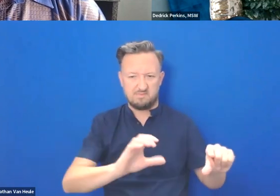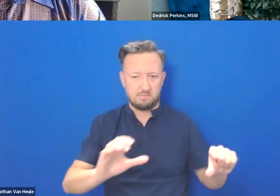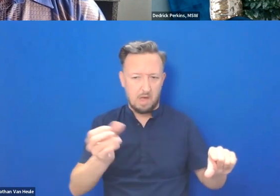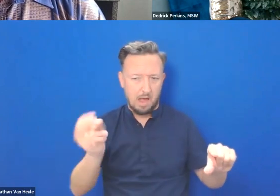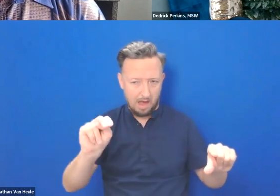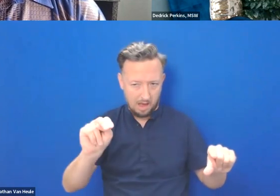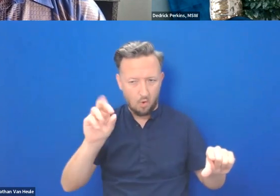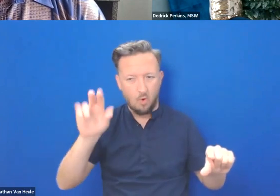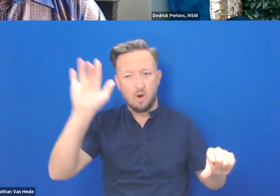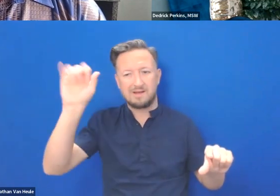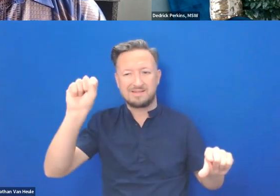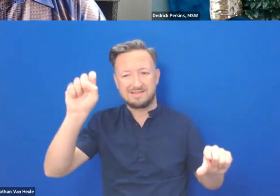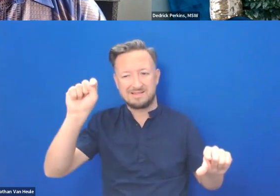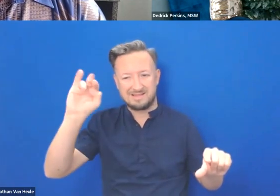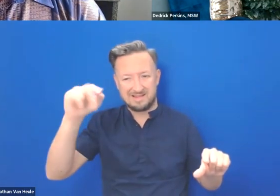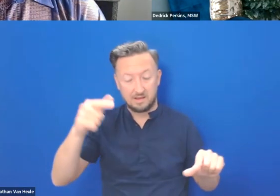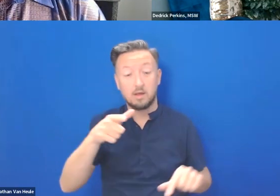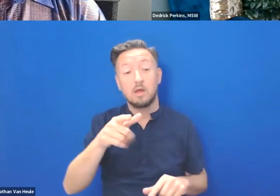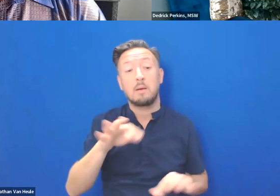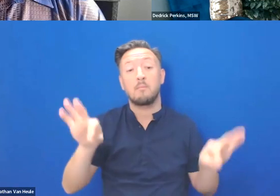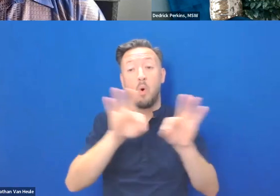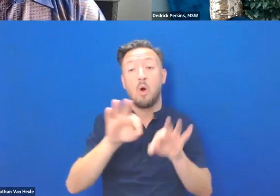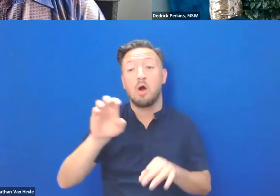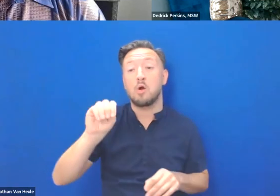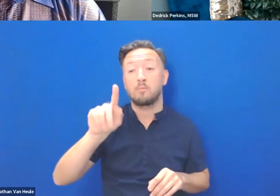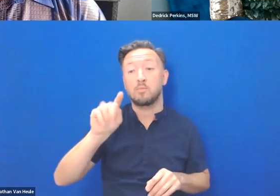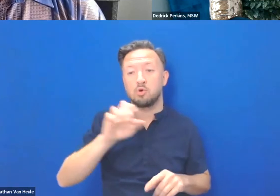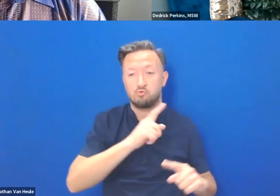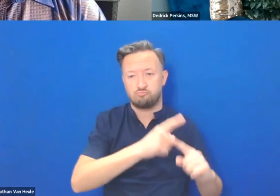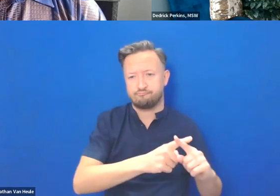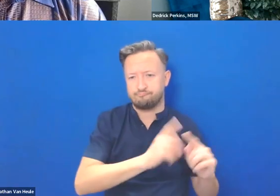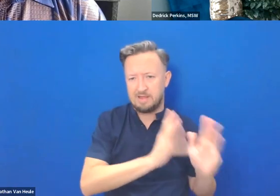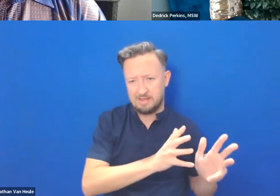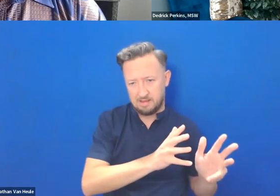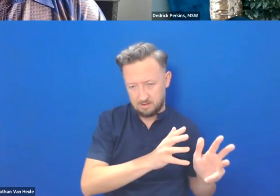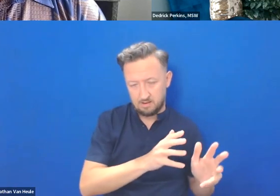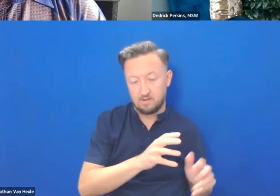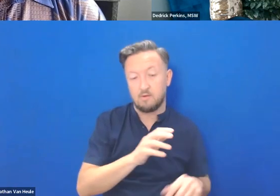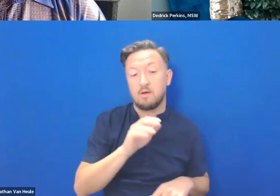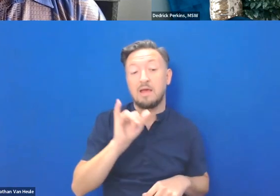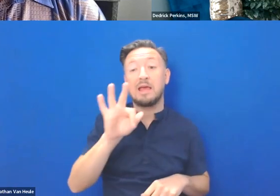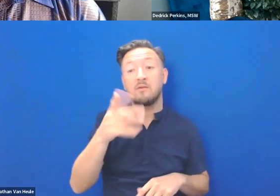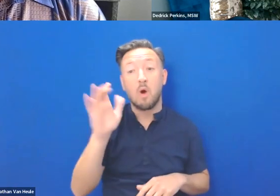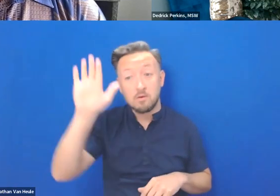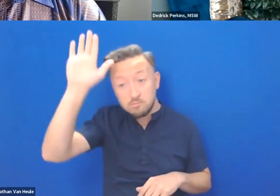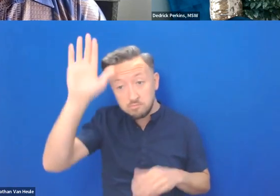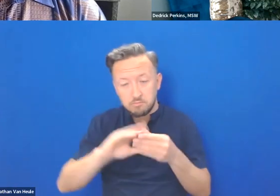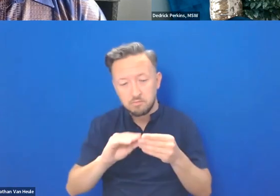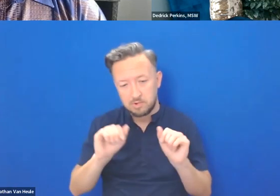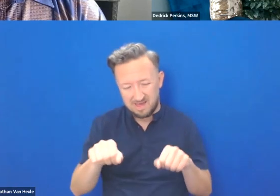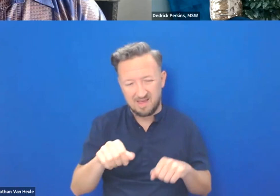Always remain mute unless you are requested to unmute. We ask that your background has no moving images or flashing lights.